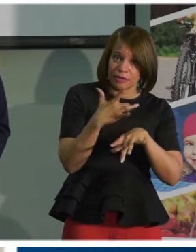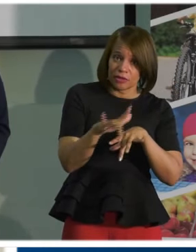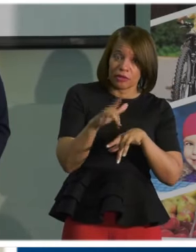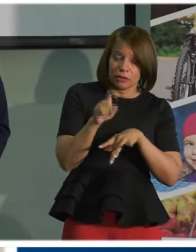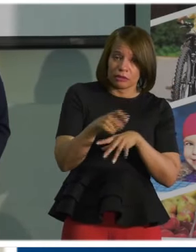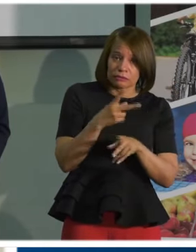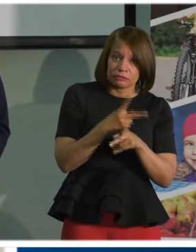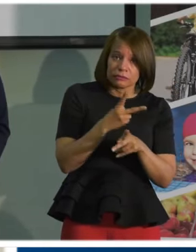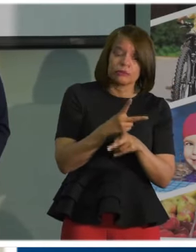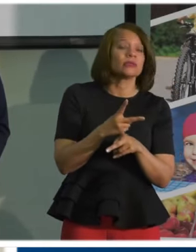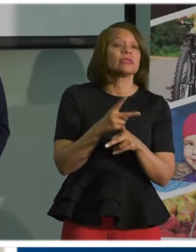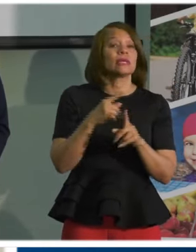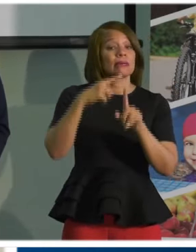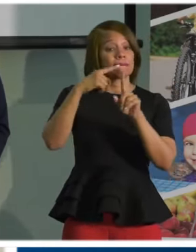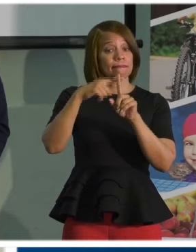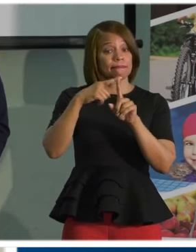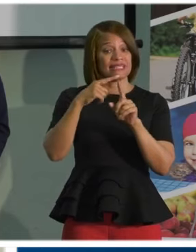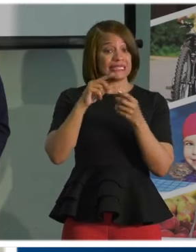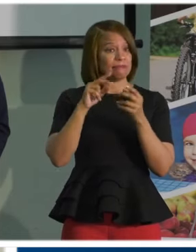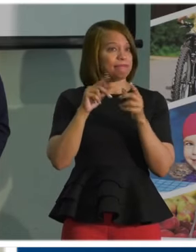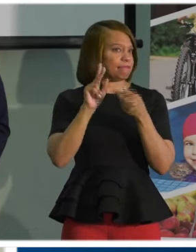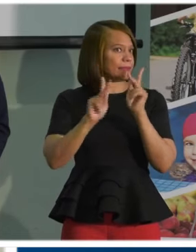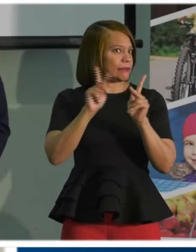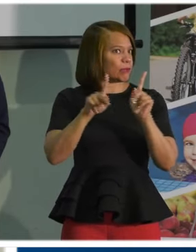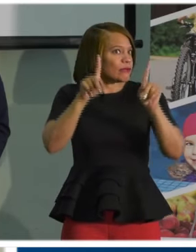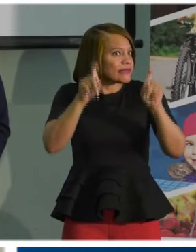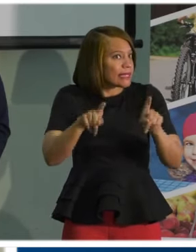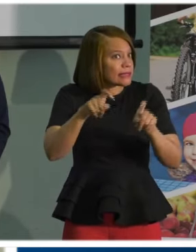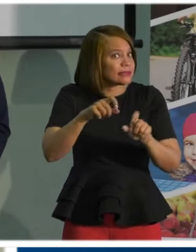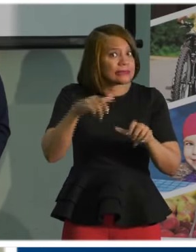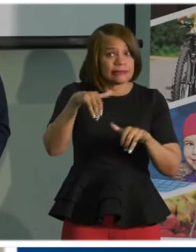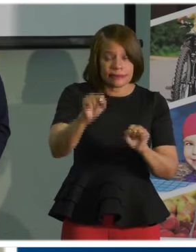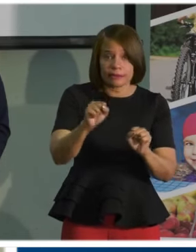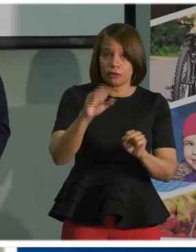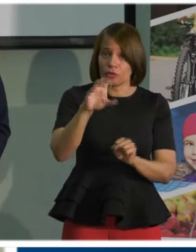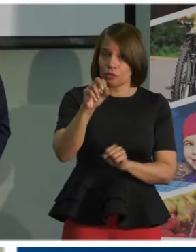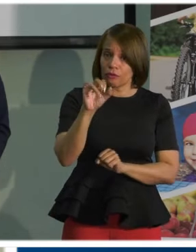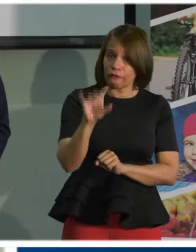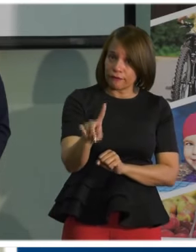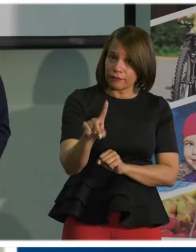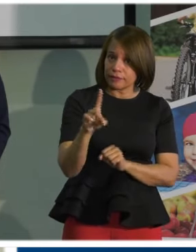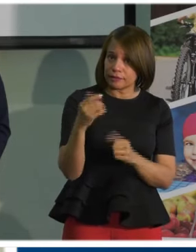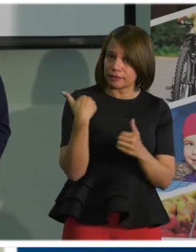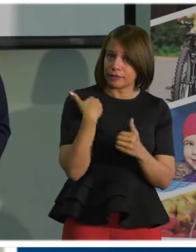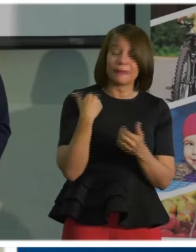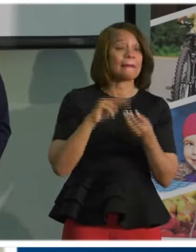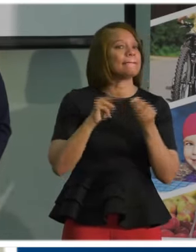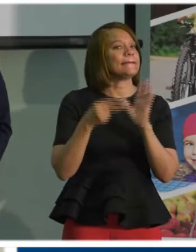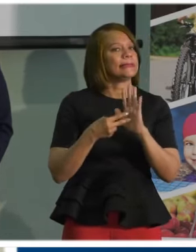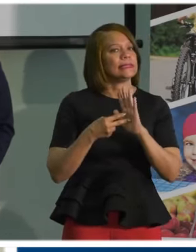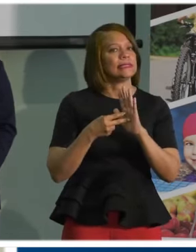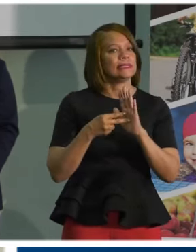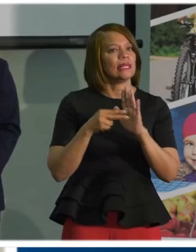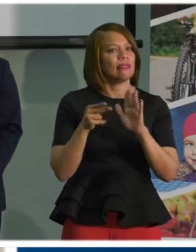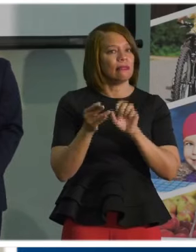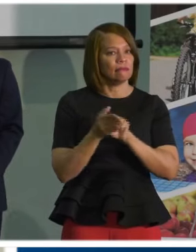of positive tests tell us that the actual occurrence of COVID-19 is spreading.